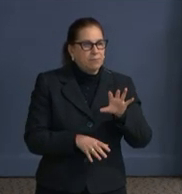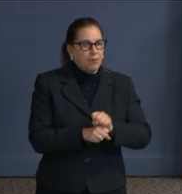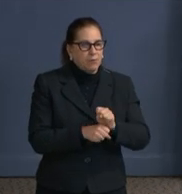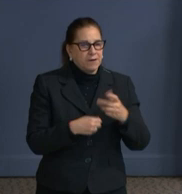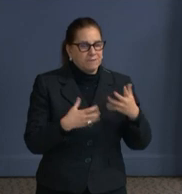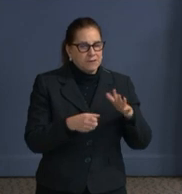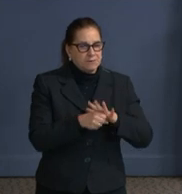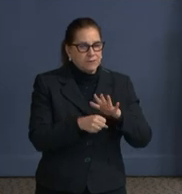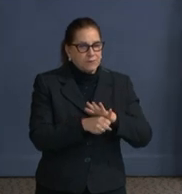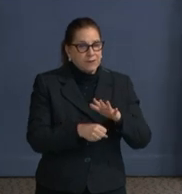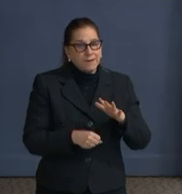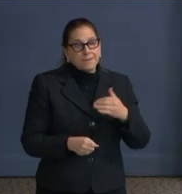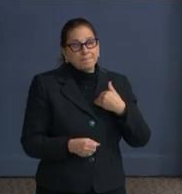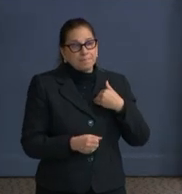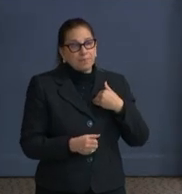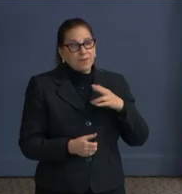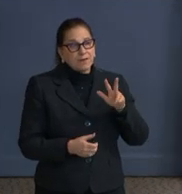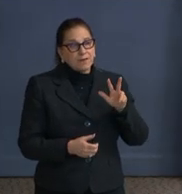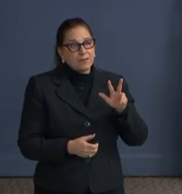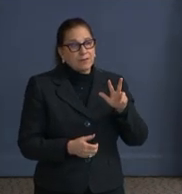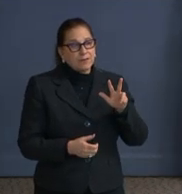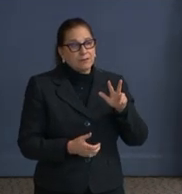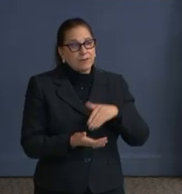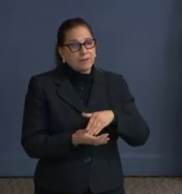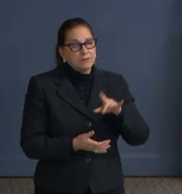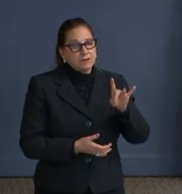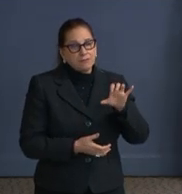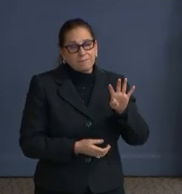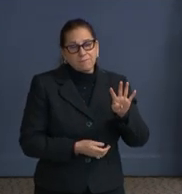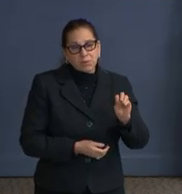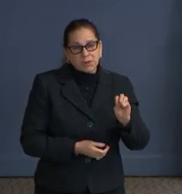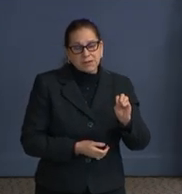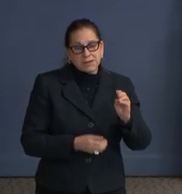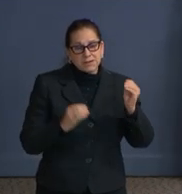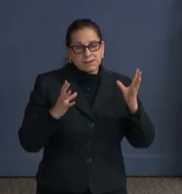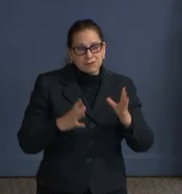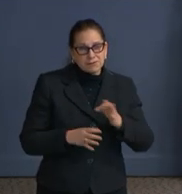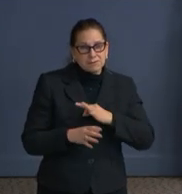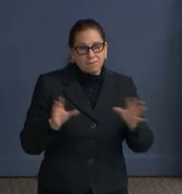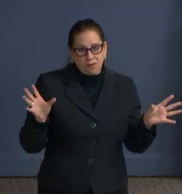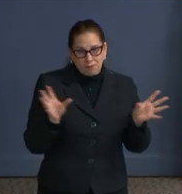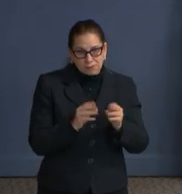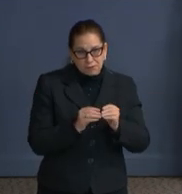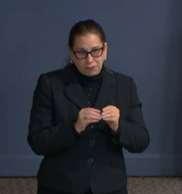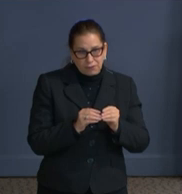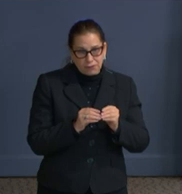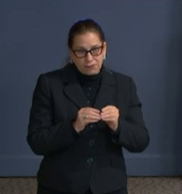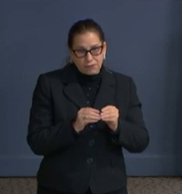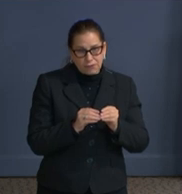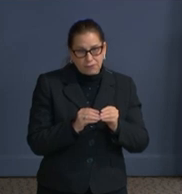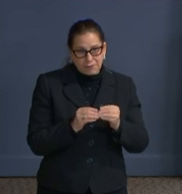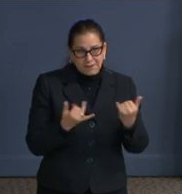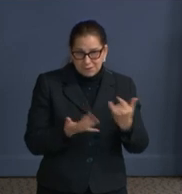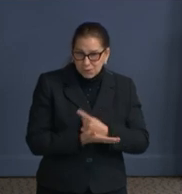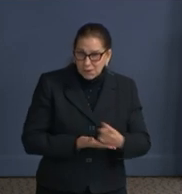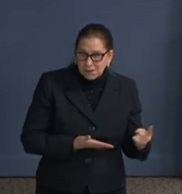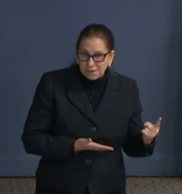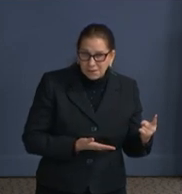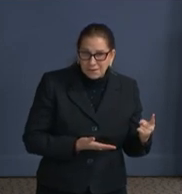3,800. D.C. teachers and staff who have received those so far this week are